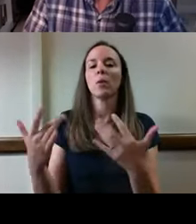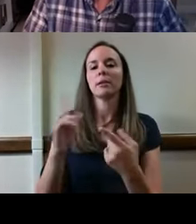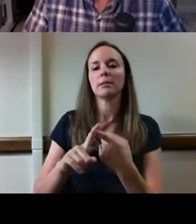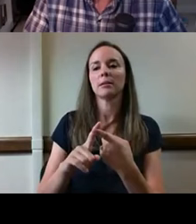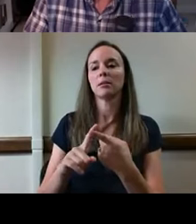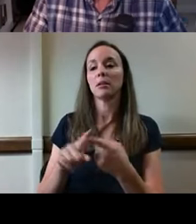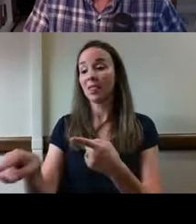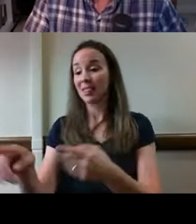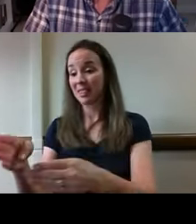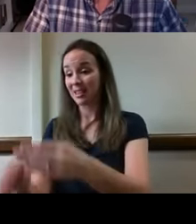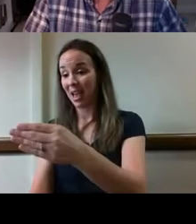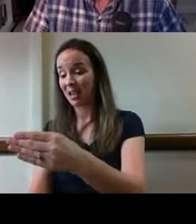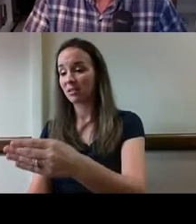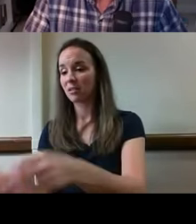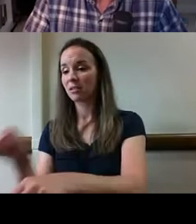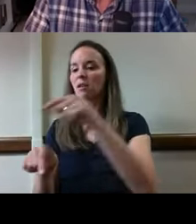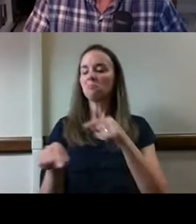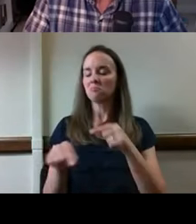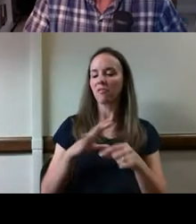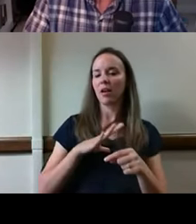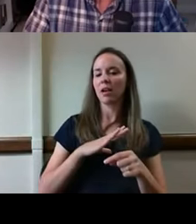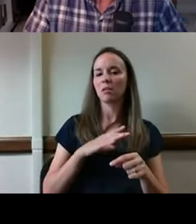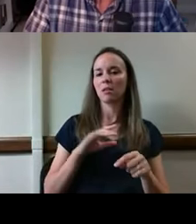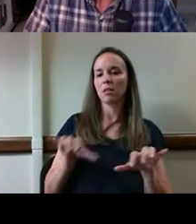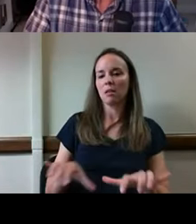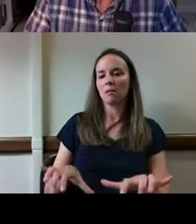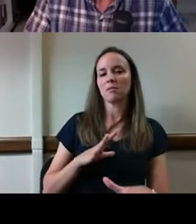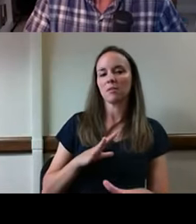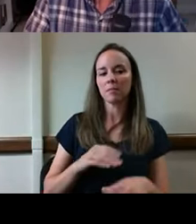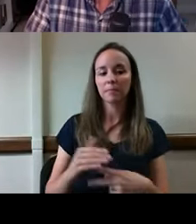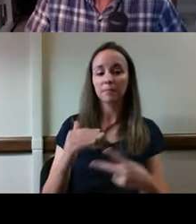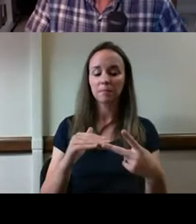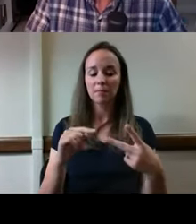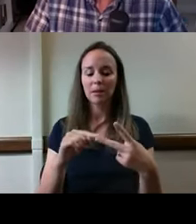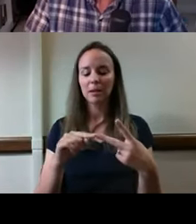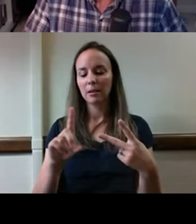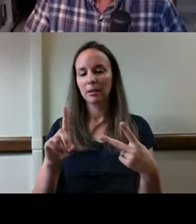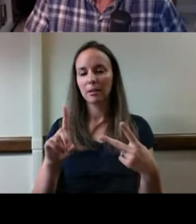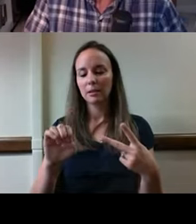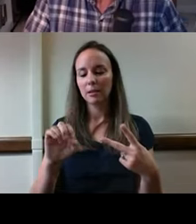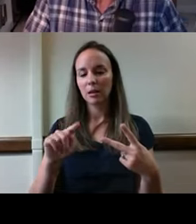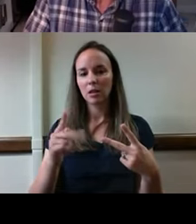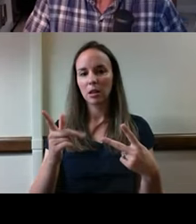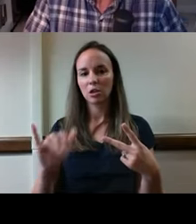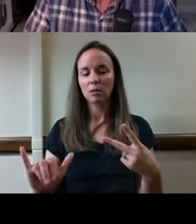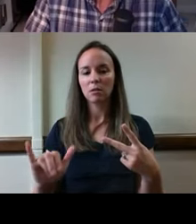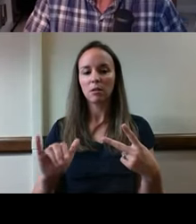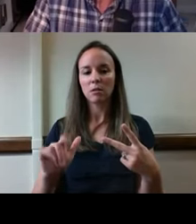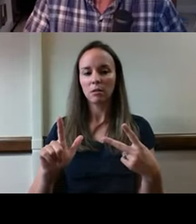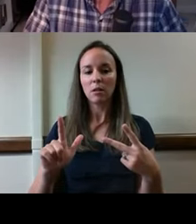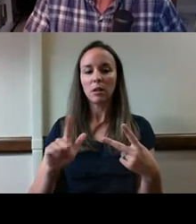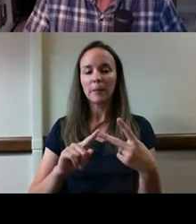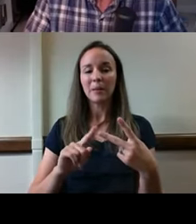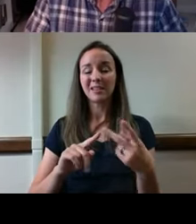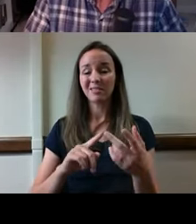The deontological model looks at morality and ethics differently. They say that some things are simply